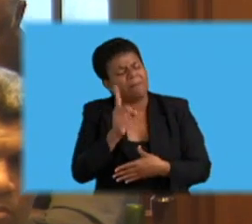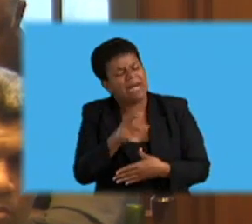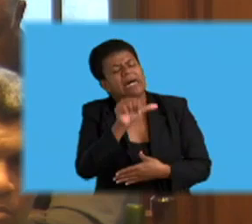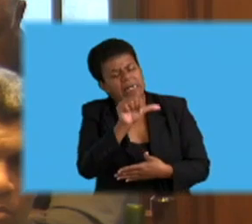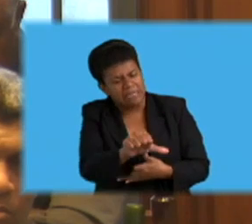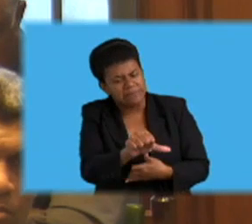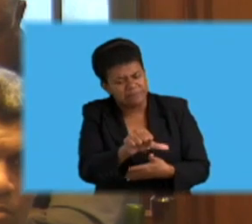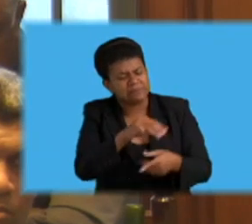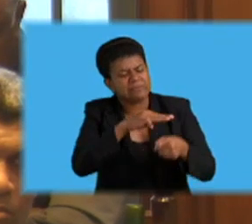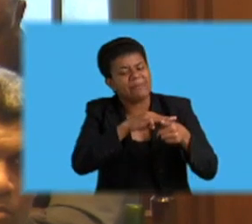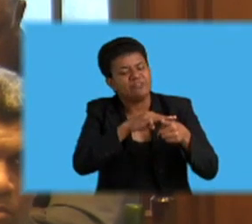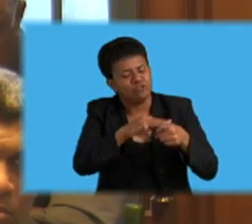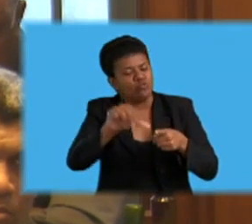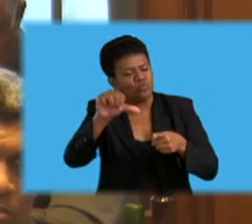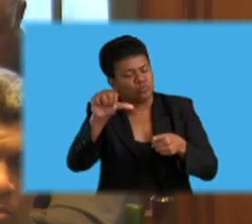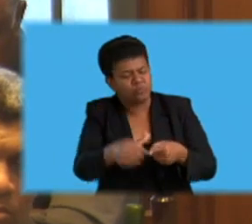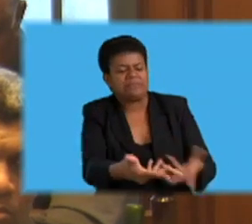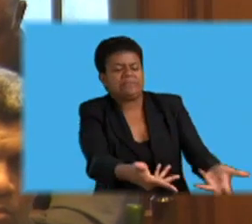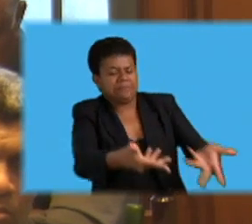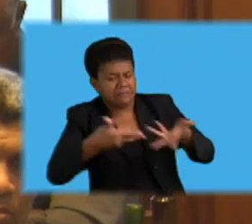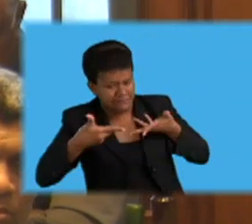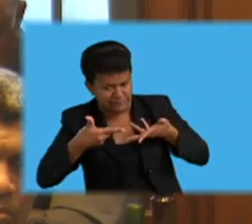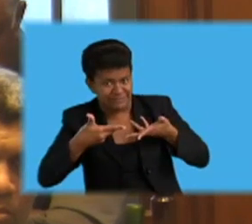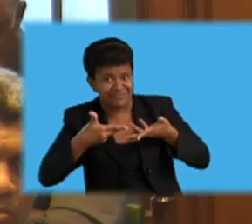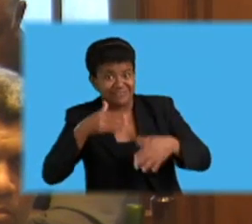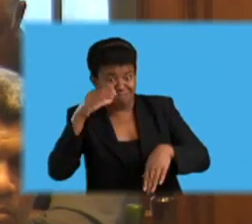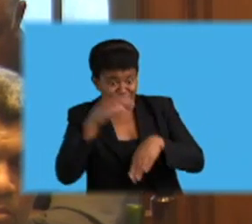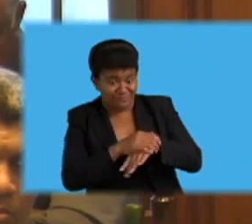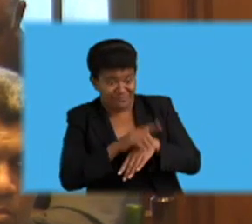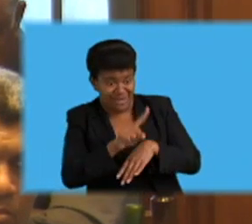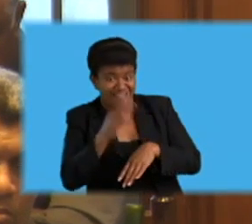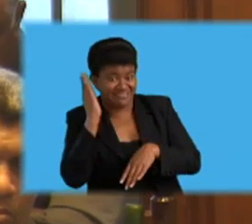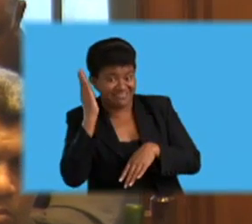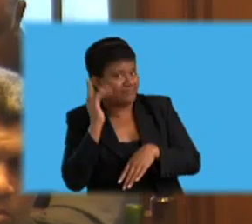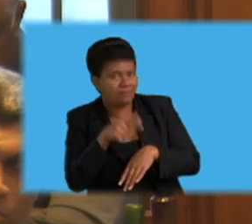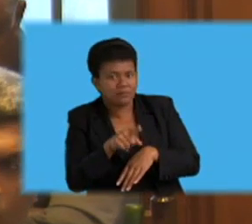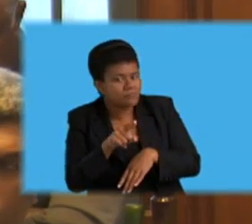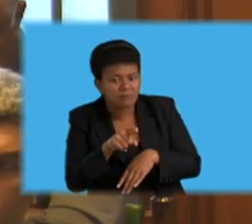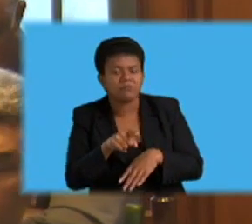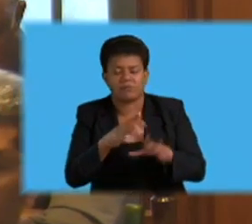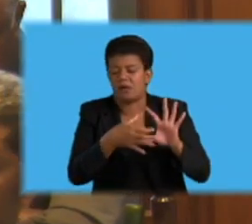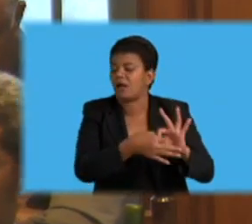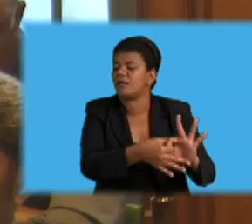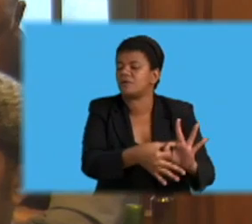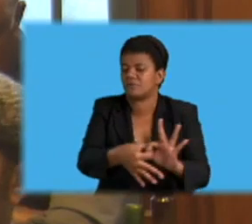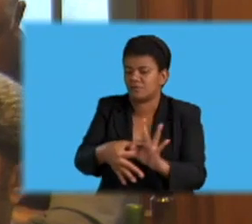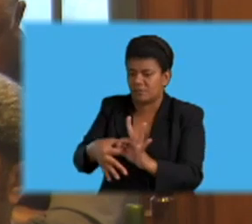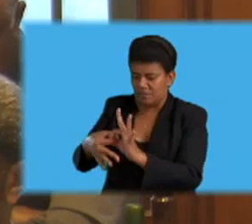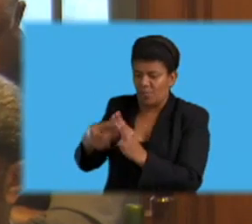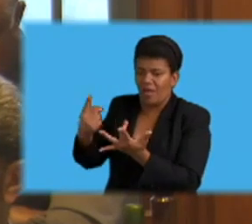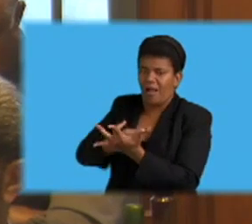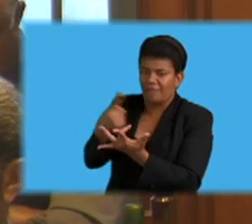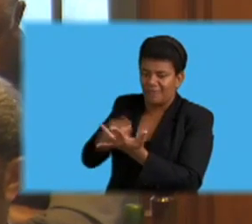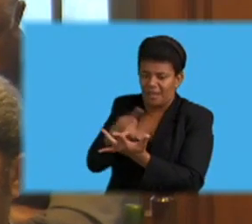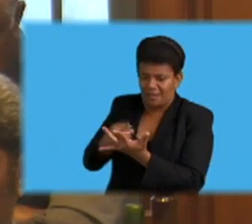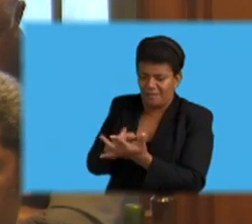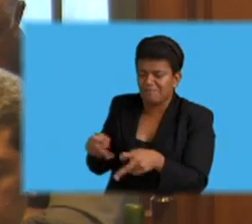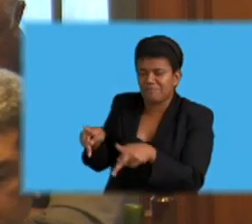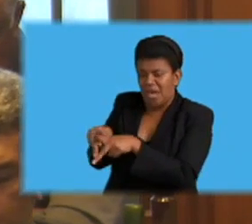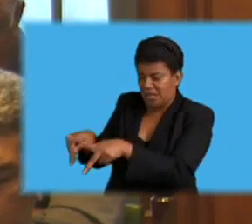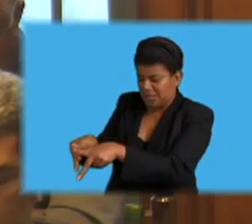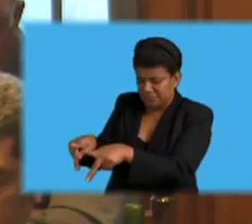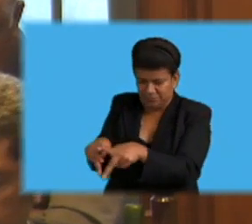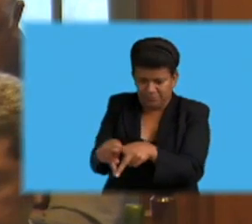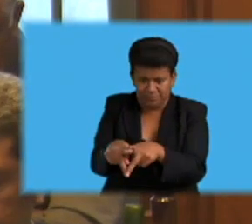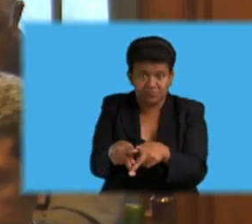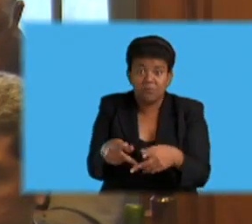people. And the Fiji police cannot alone do this. It has to engage other stakeholders to probably combat this bigger issue,